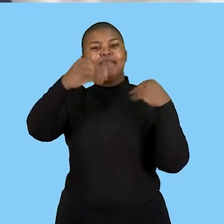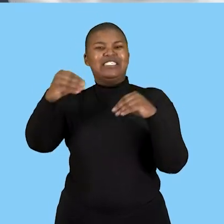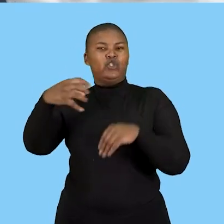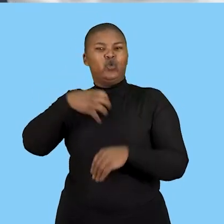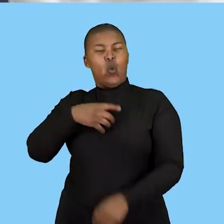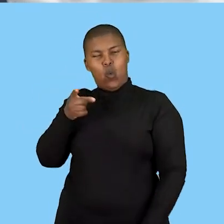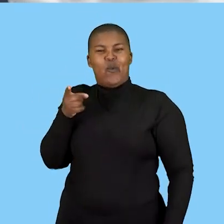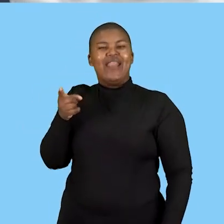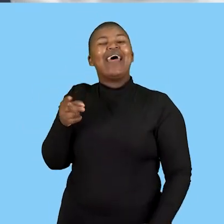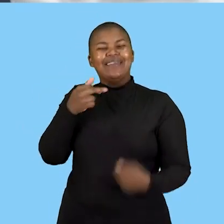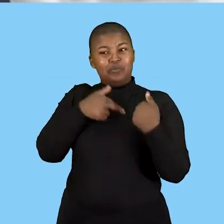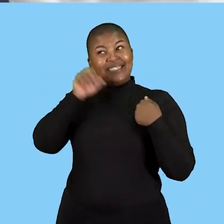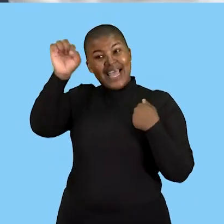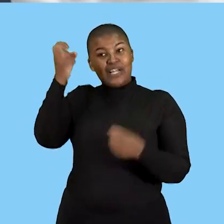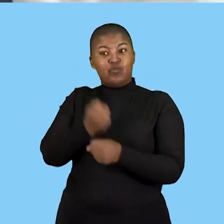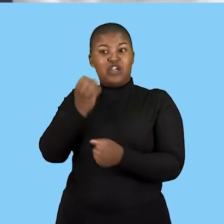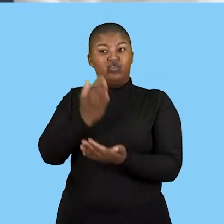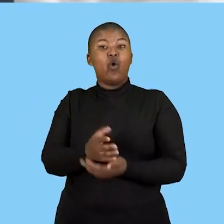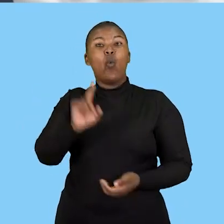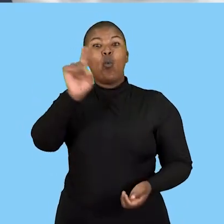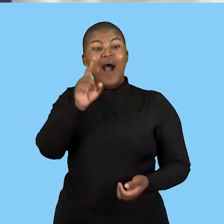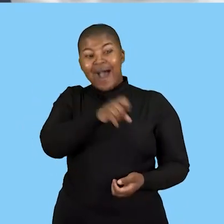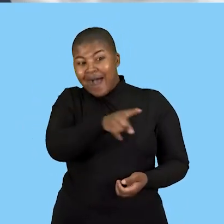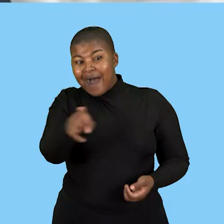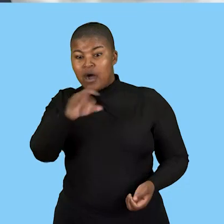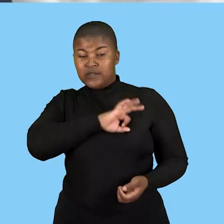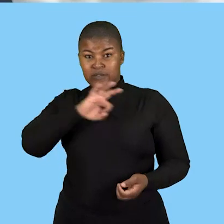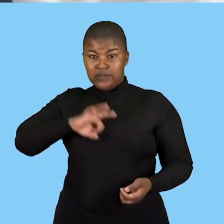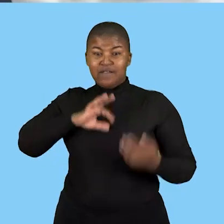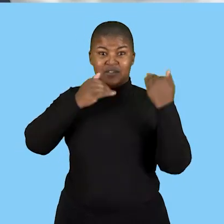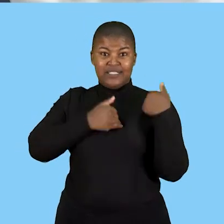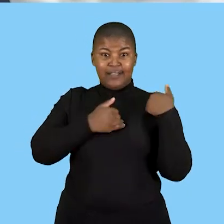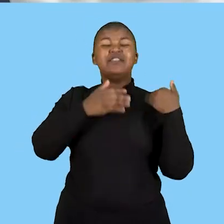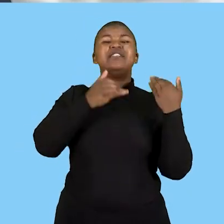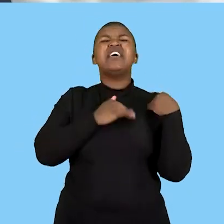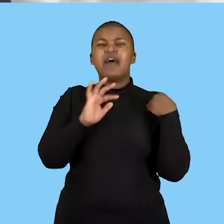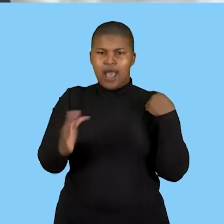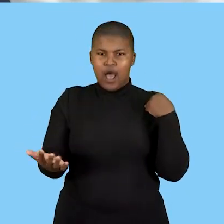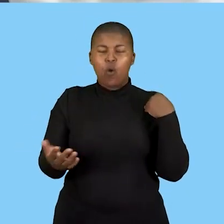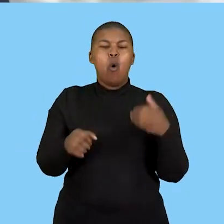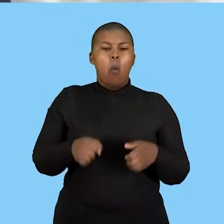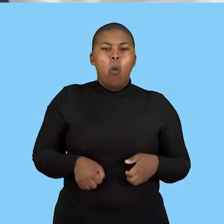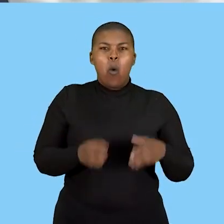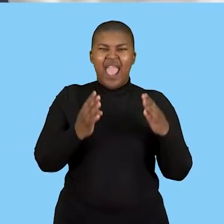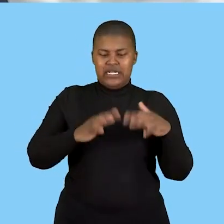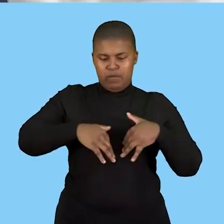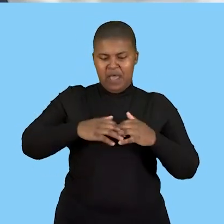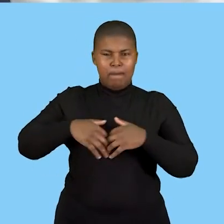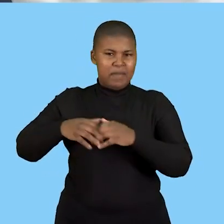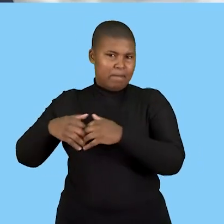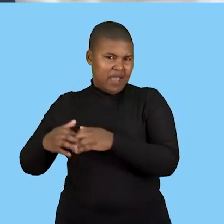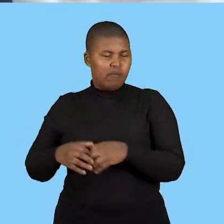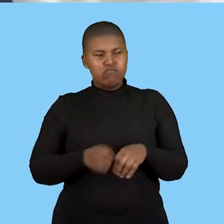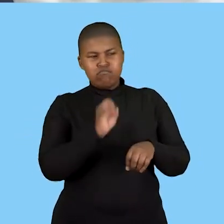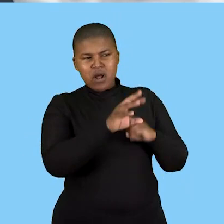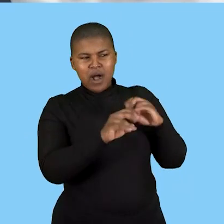employer meaning the owner of the business this is their responsibility to make sure that systems are there and whatever systems that are there